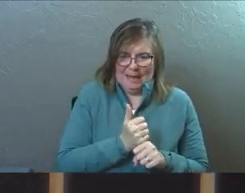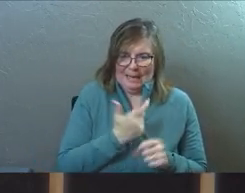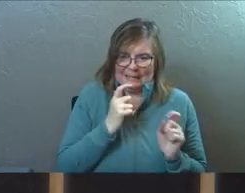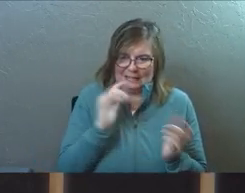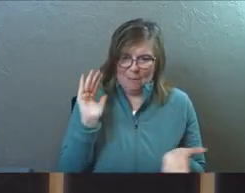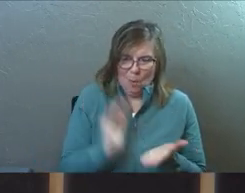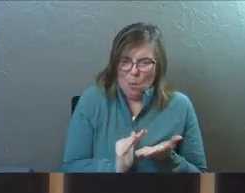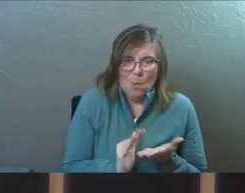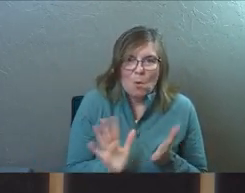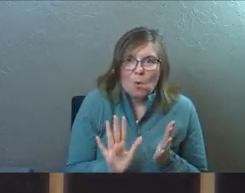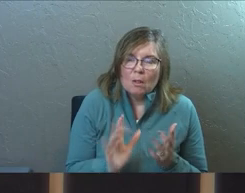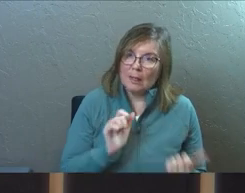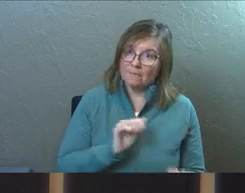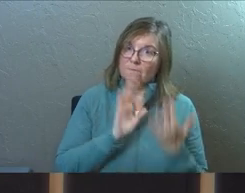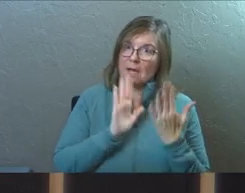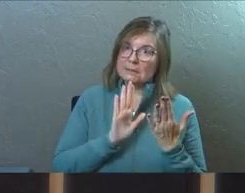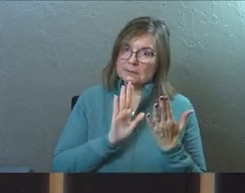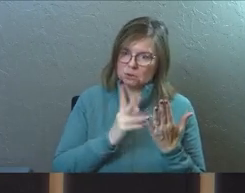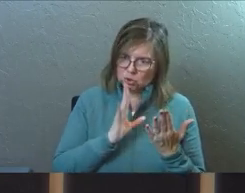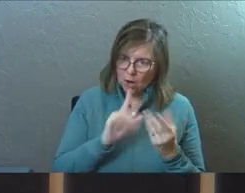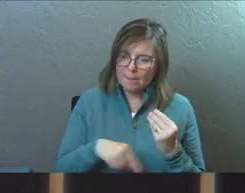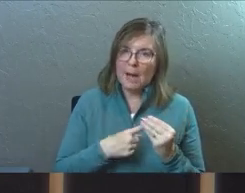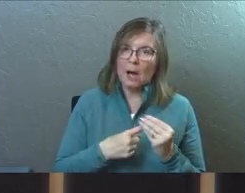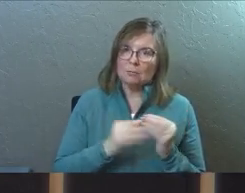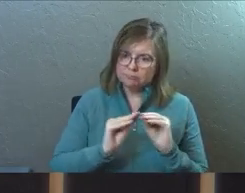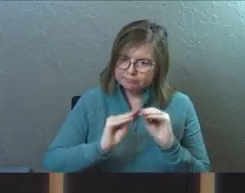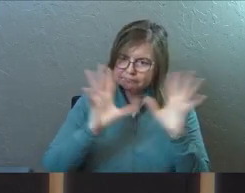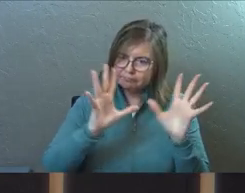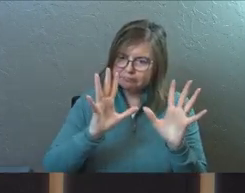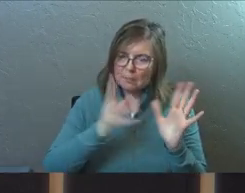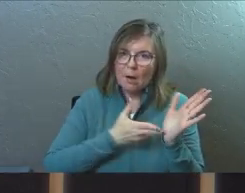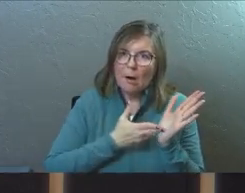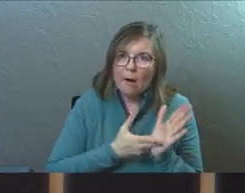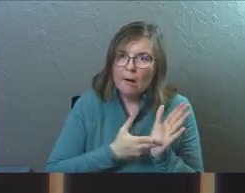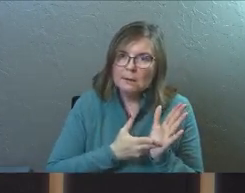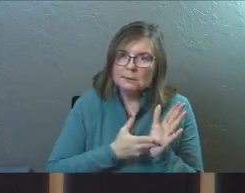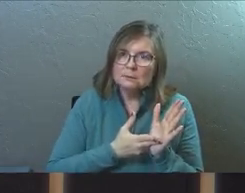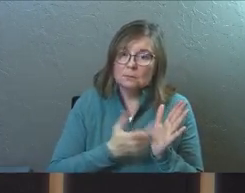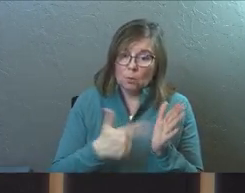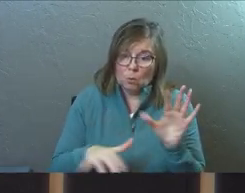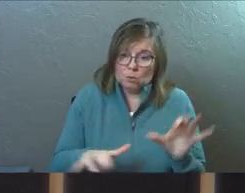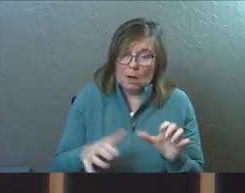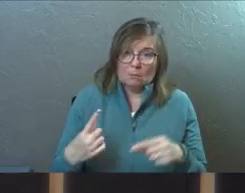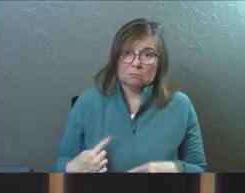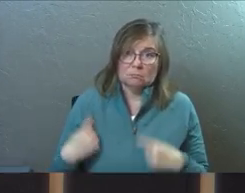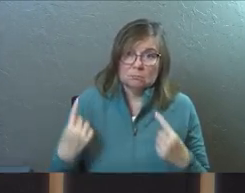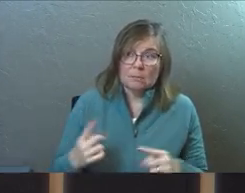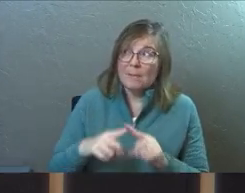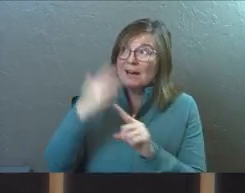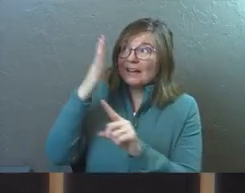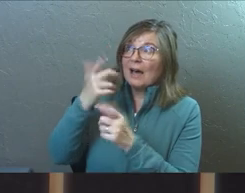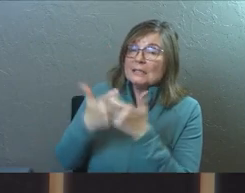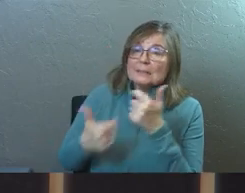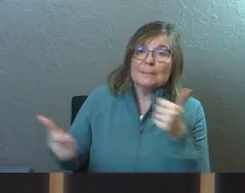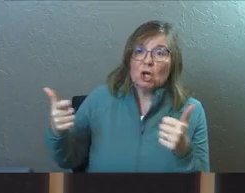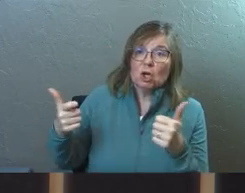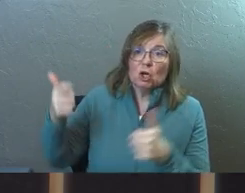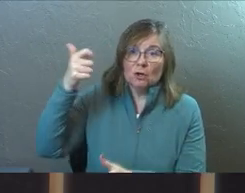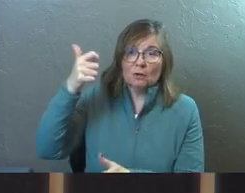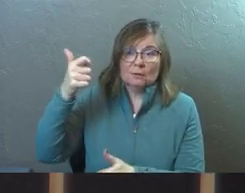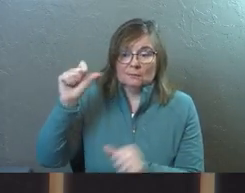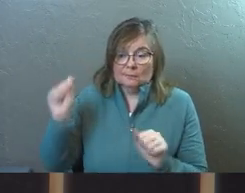our sins small. Like, let's face it. Let's talk about it. Let's be honest about what we've done. But God's bigger.